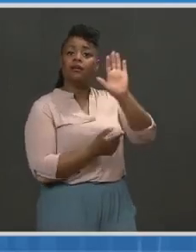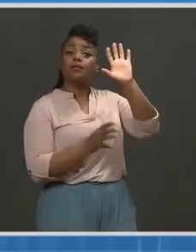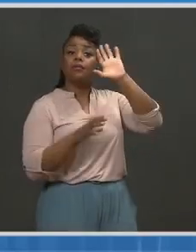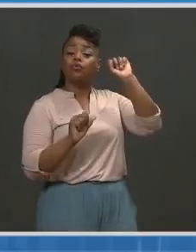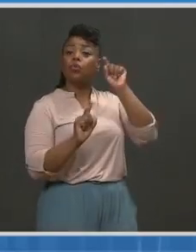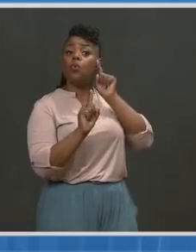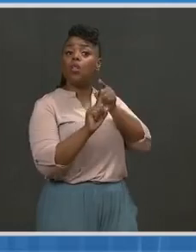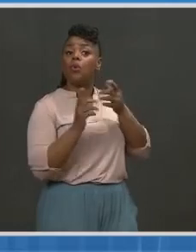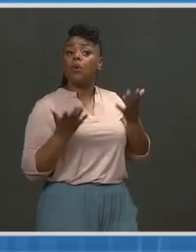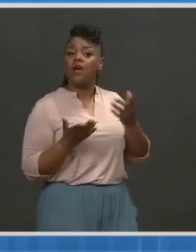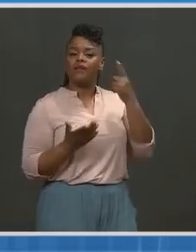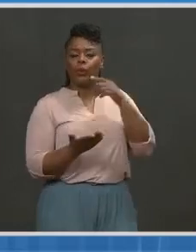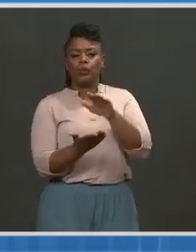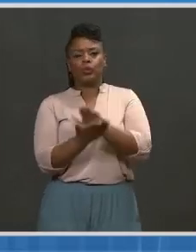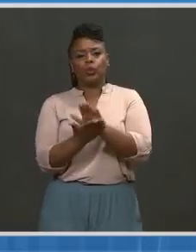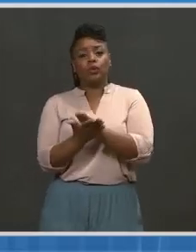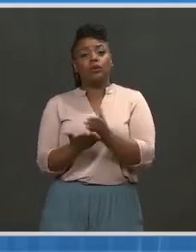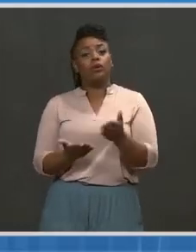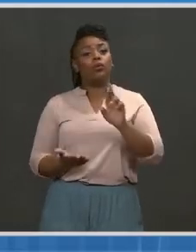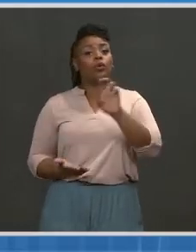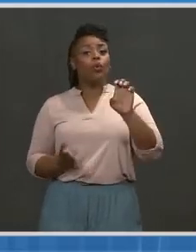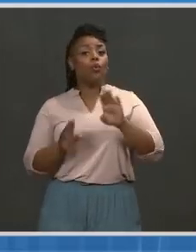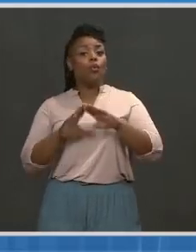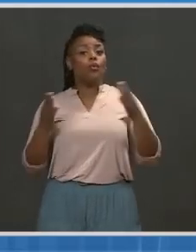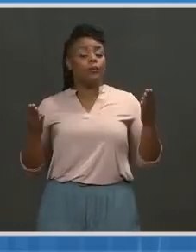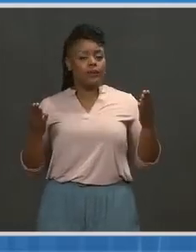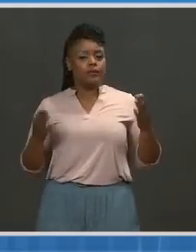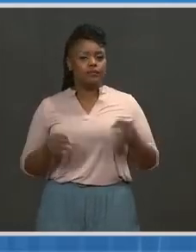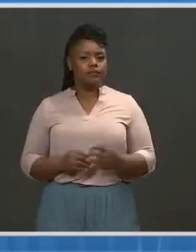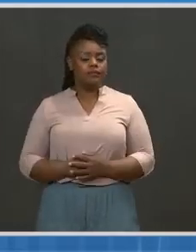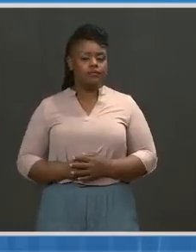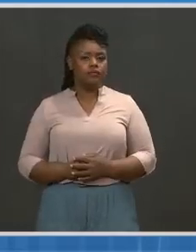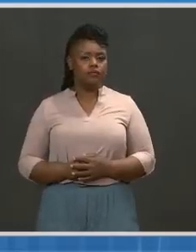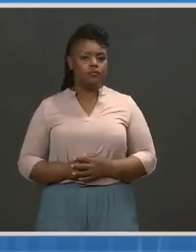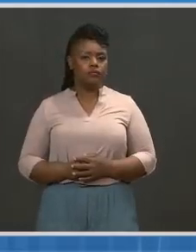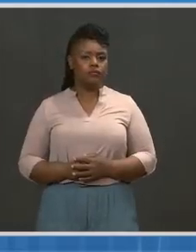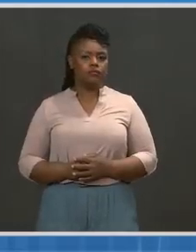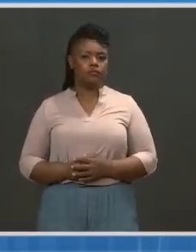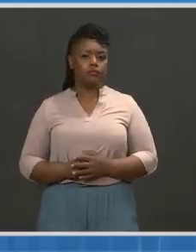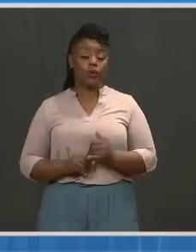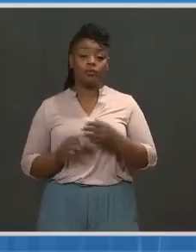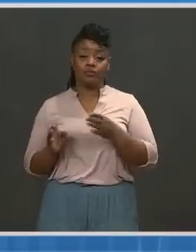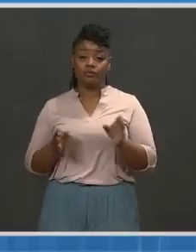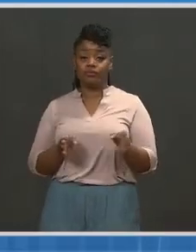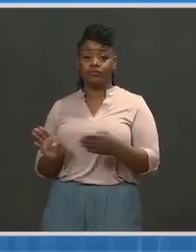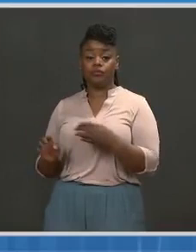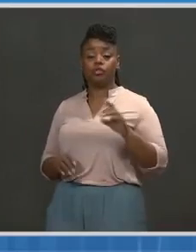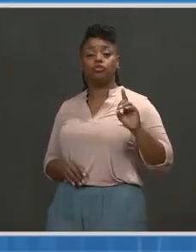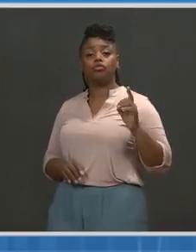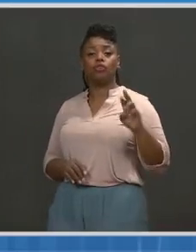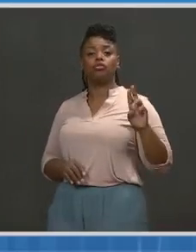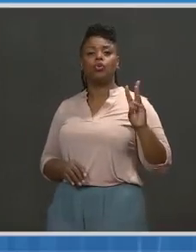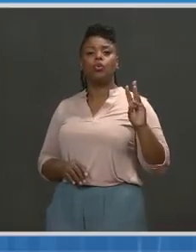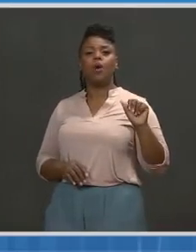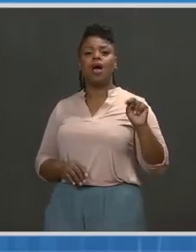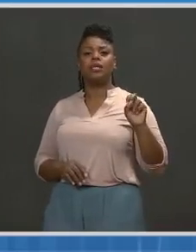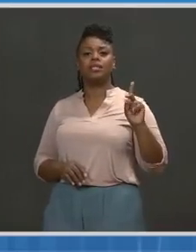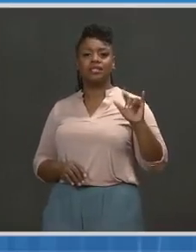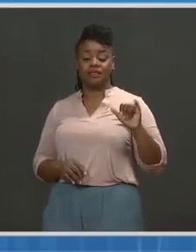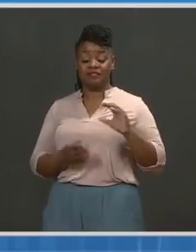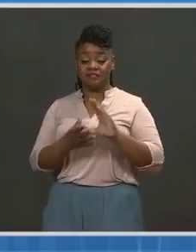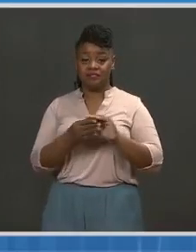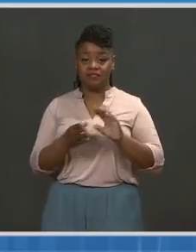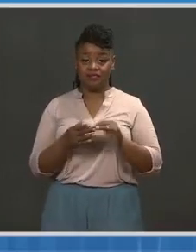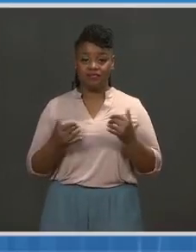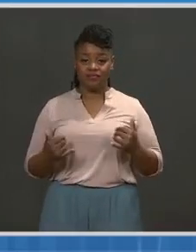President's goal for school reopenings in his first 100 days. Now, with that, I'll turn it over to Dr. Walensky.